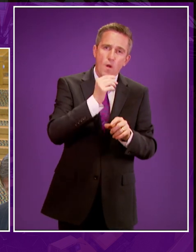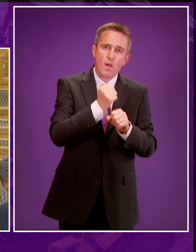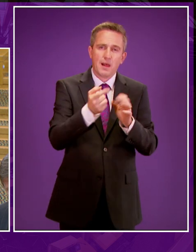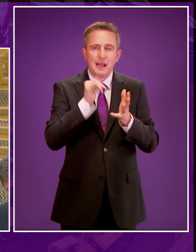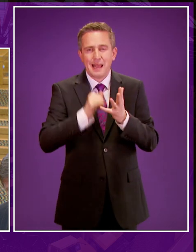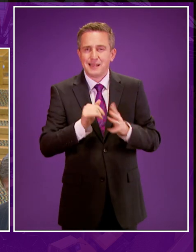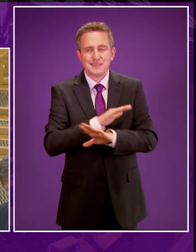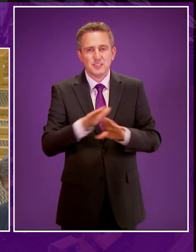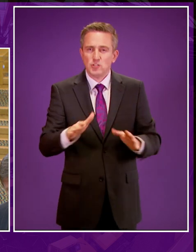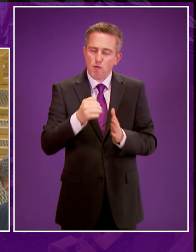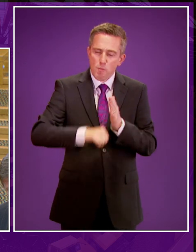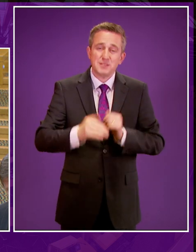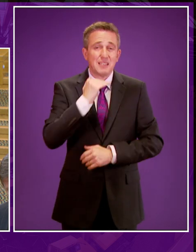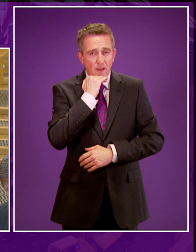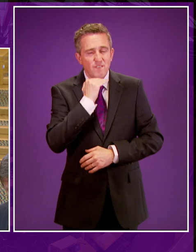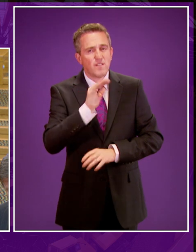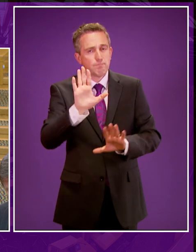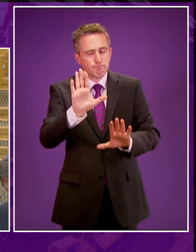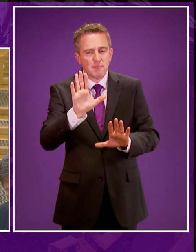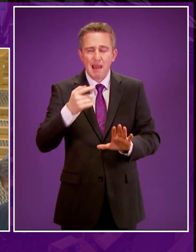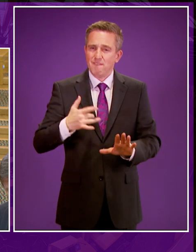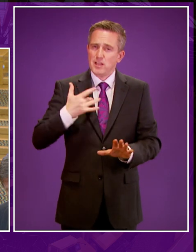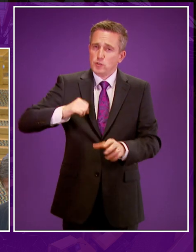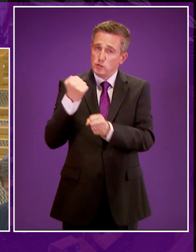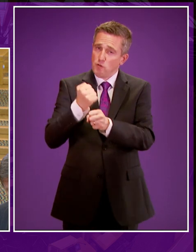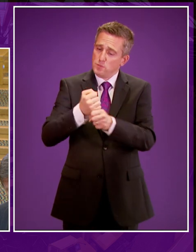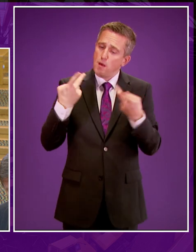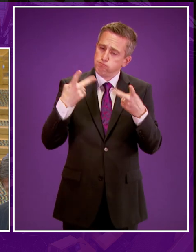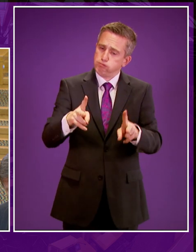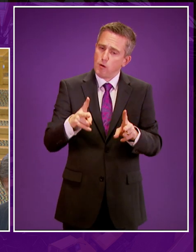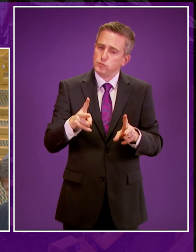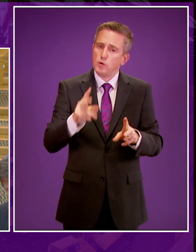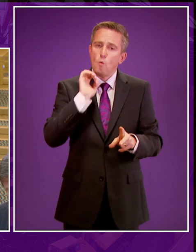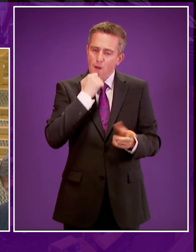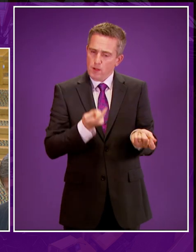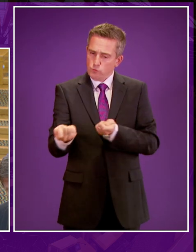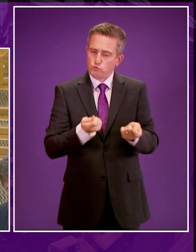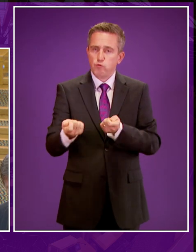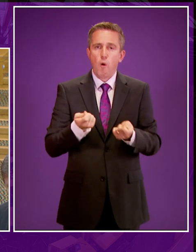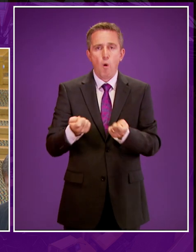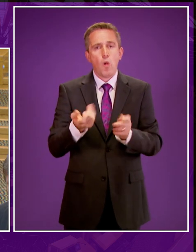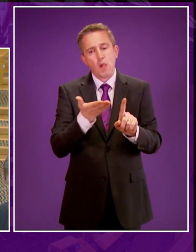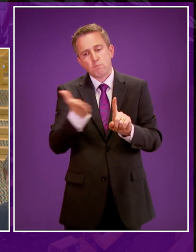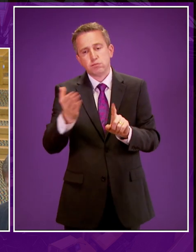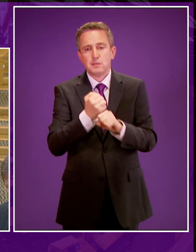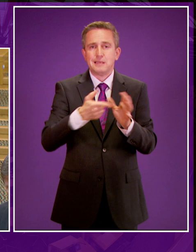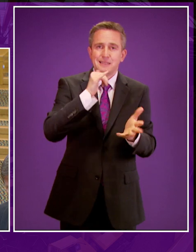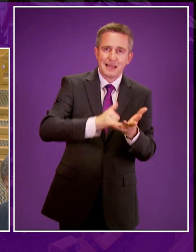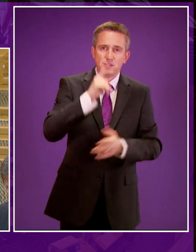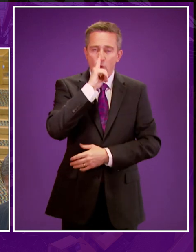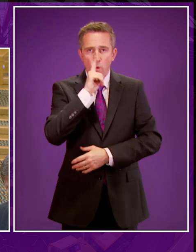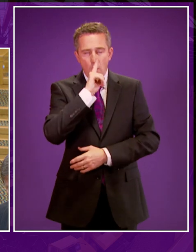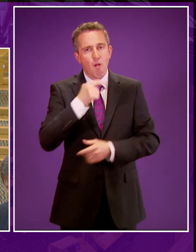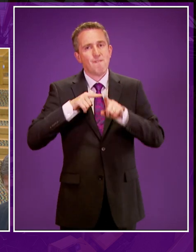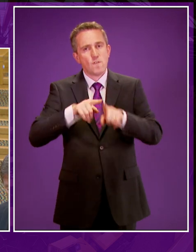robust enough. I am confident, however, that the approach we have adopted is sufficiently robust to allow control of unconventional oil and gas development in line with our stated